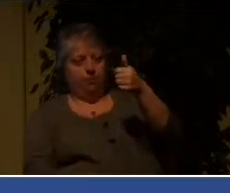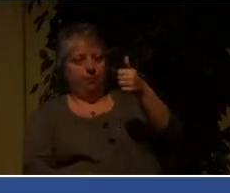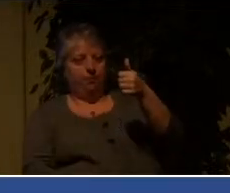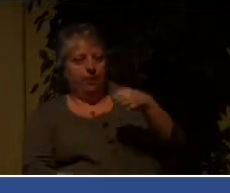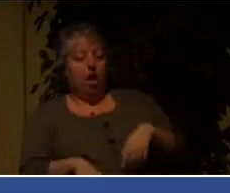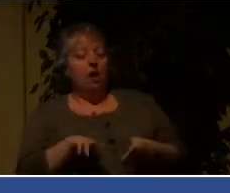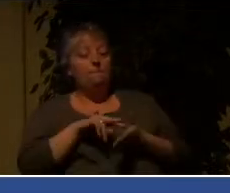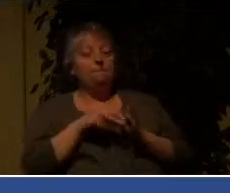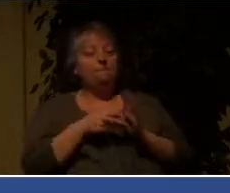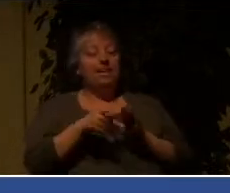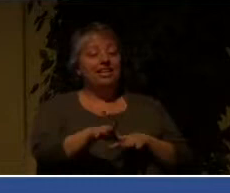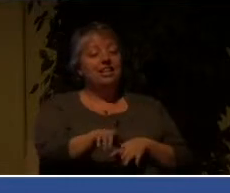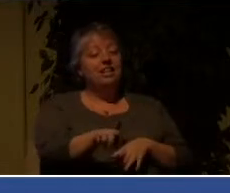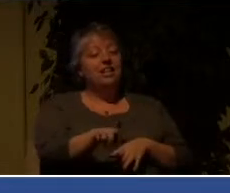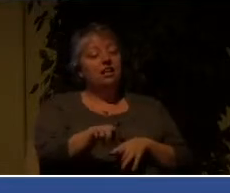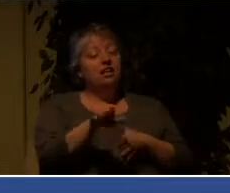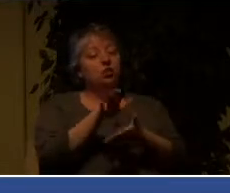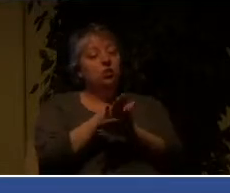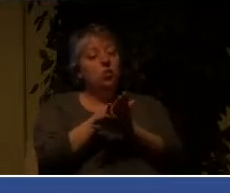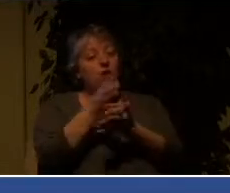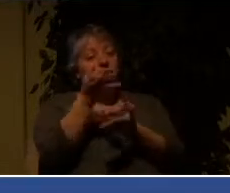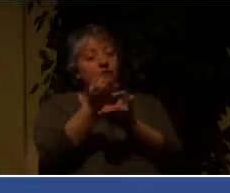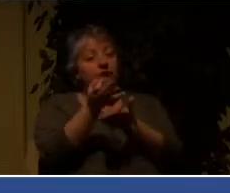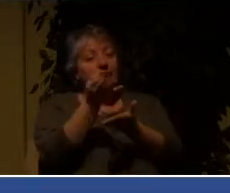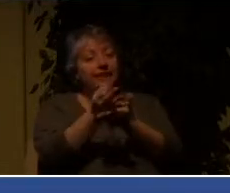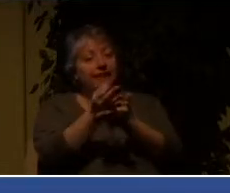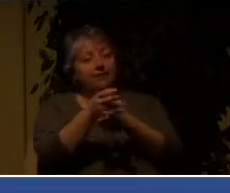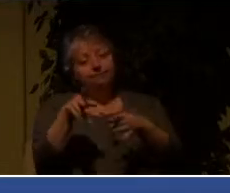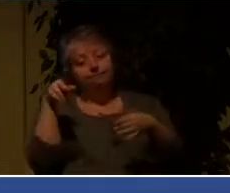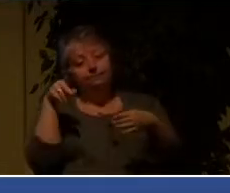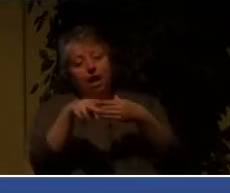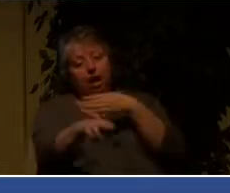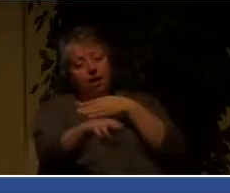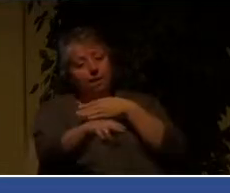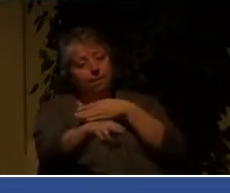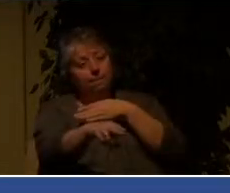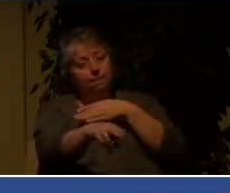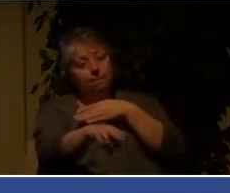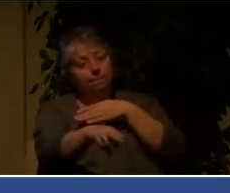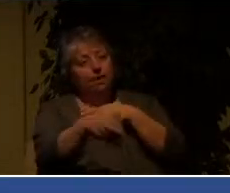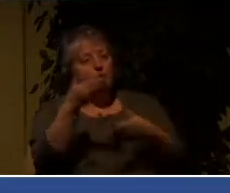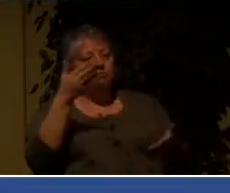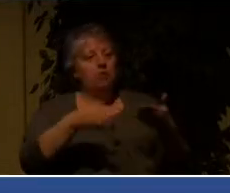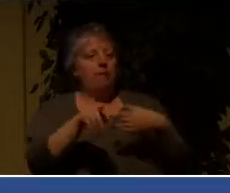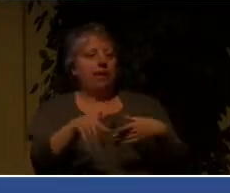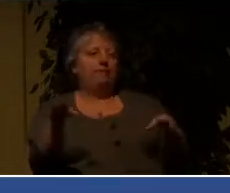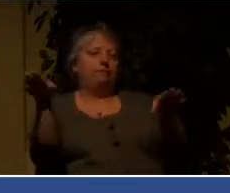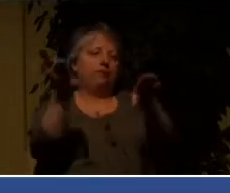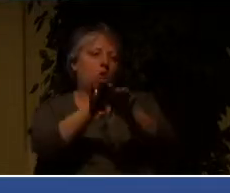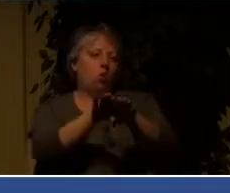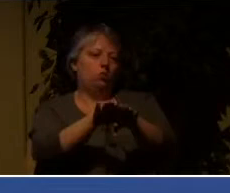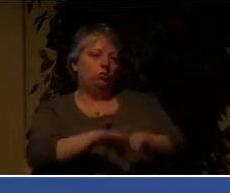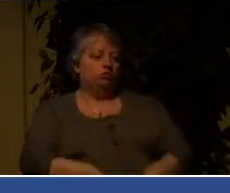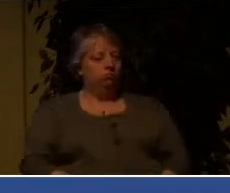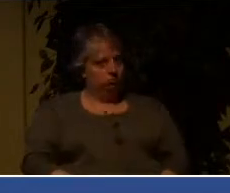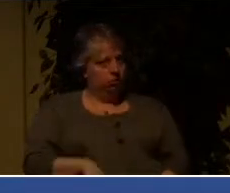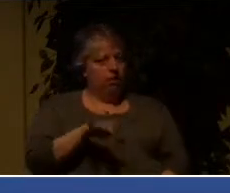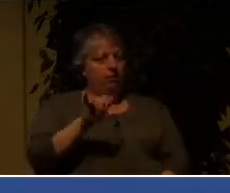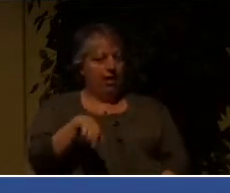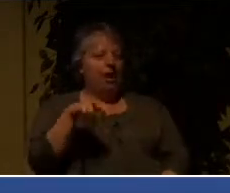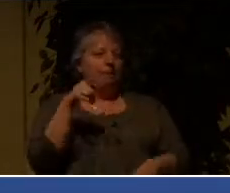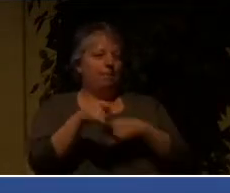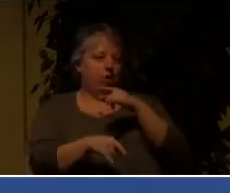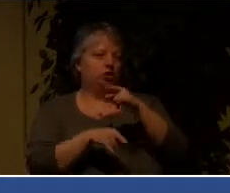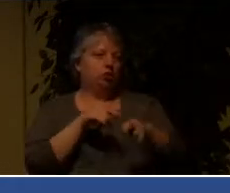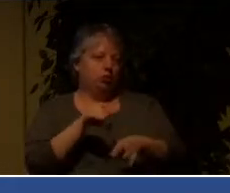down. That sounds like persecution to me. One more quick story